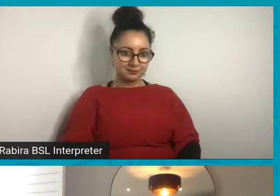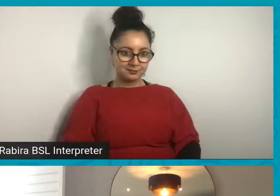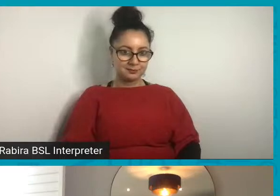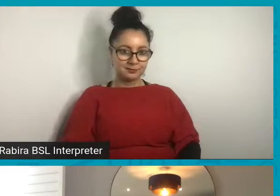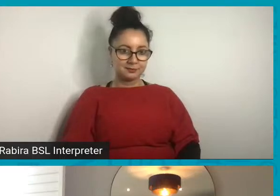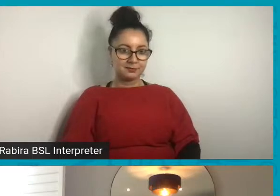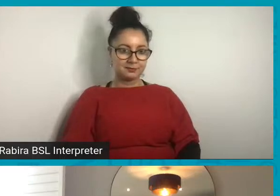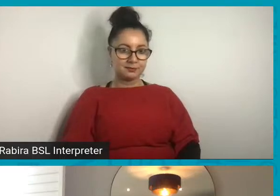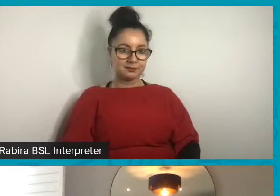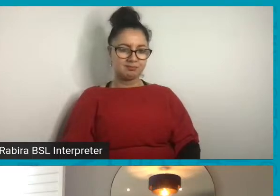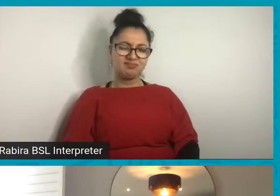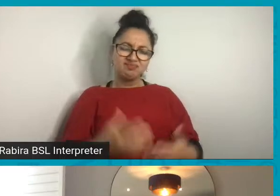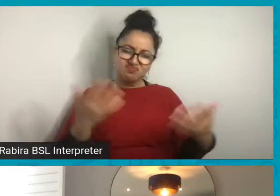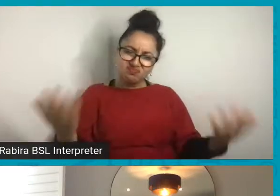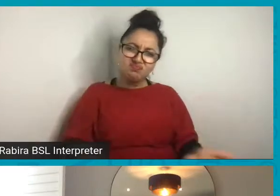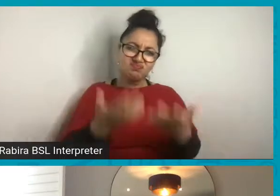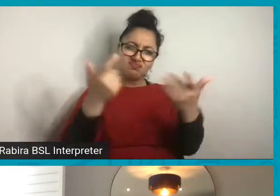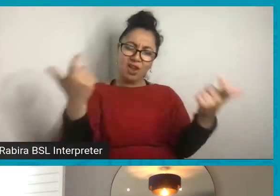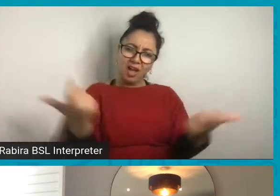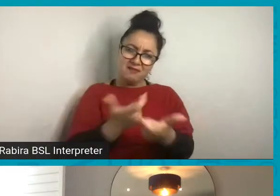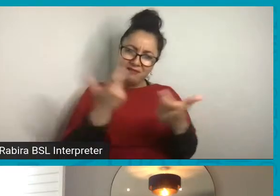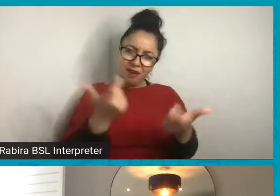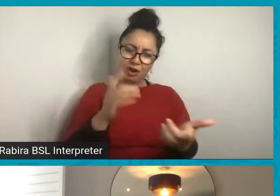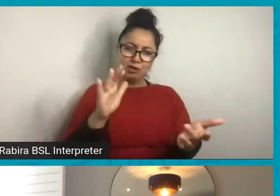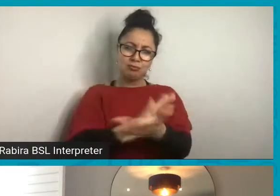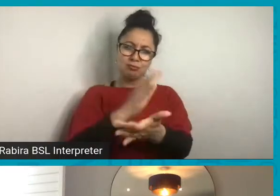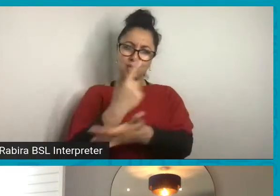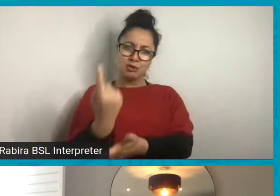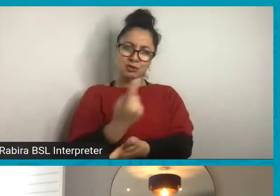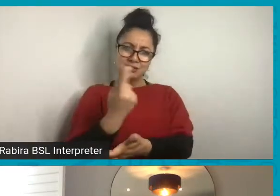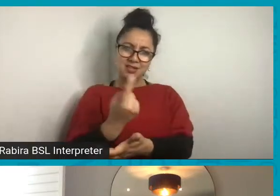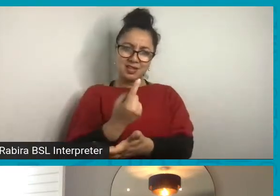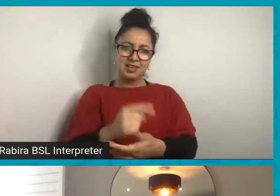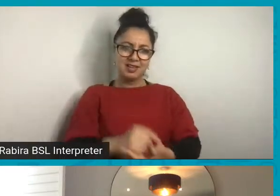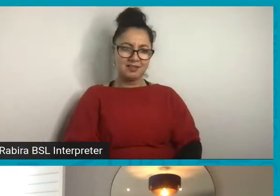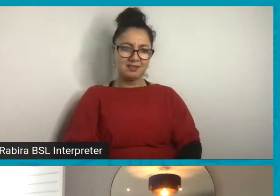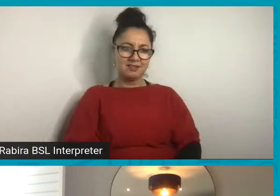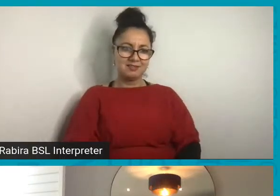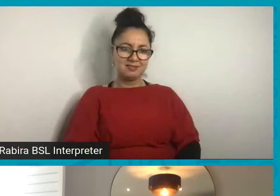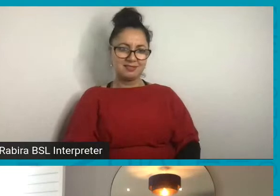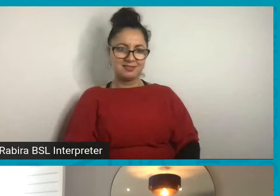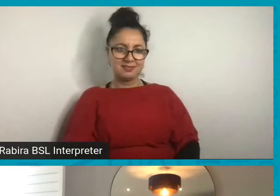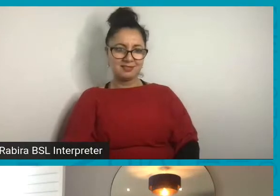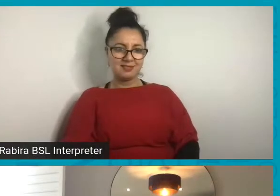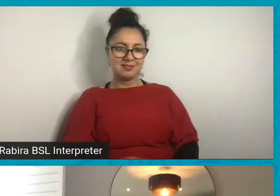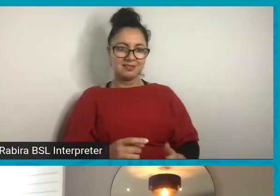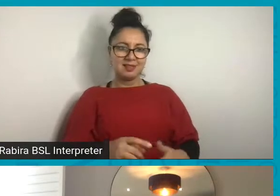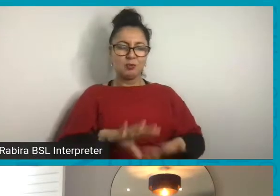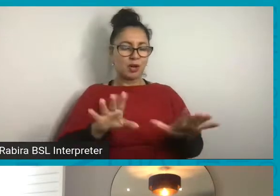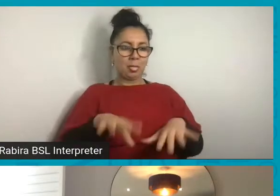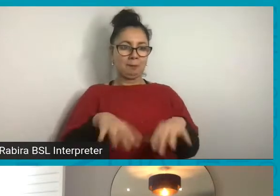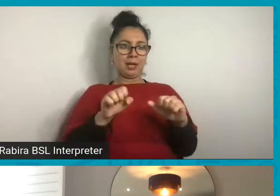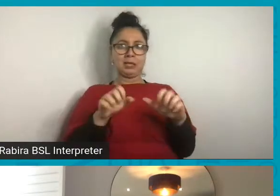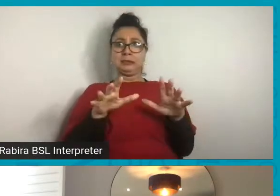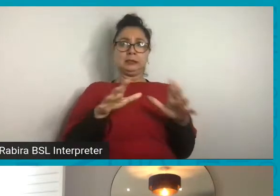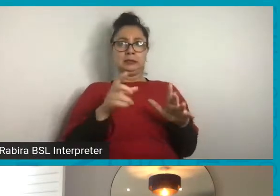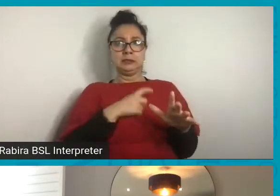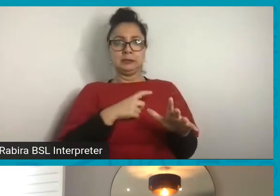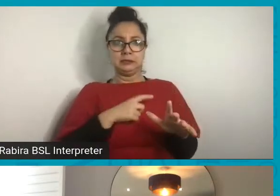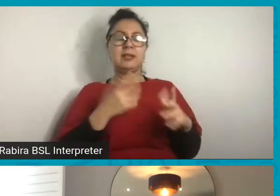Just have fun with it, you know, at the beginning we loosened up a bit. So relaxing to it.